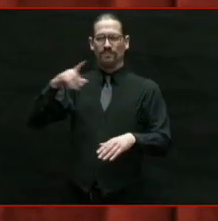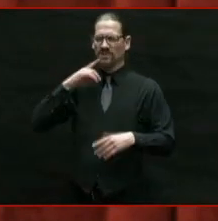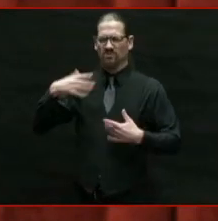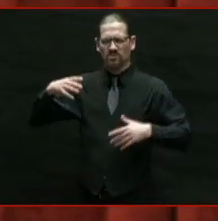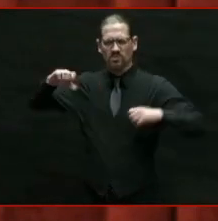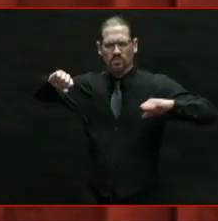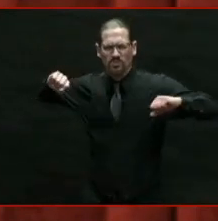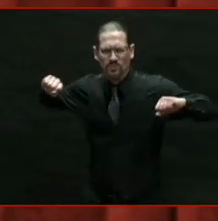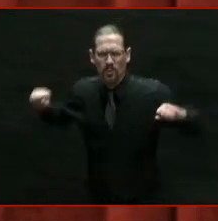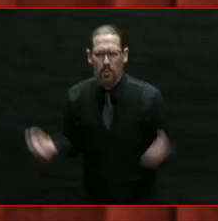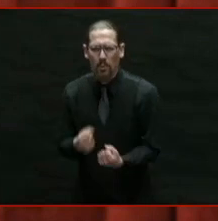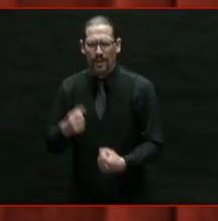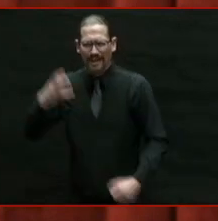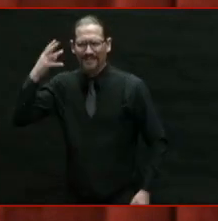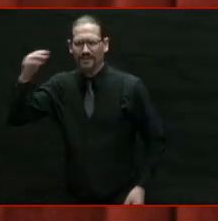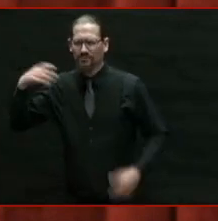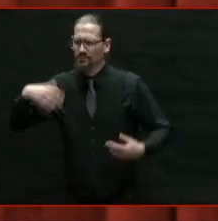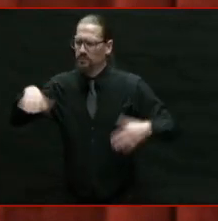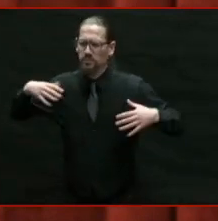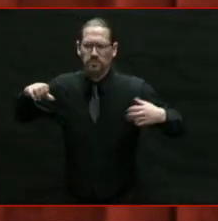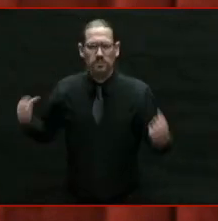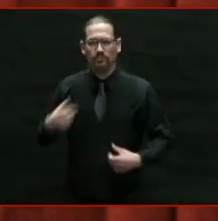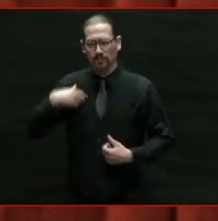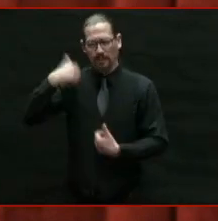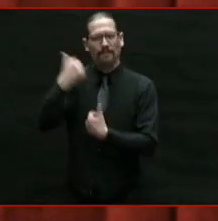I stood on the state house steps.